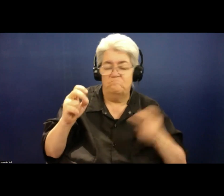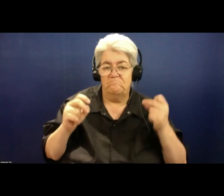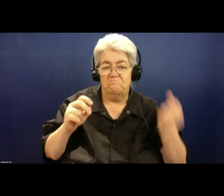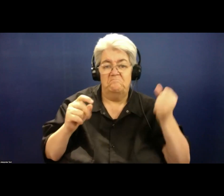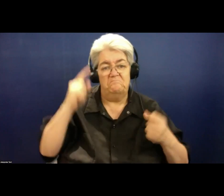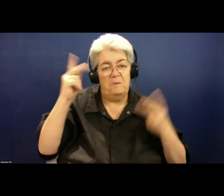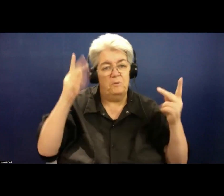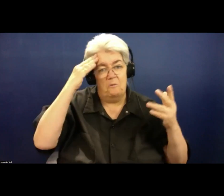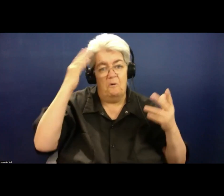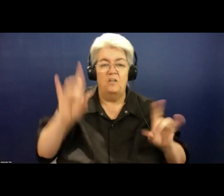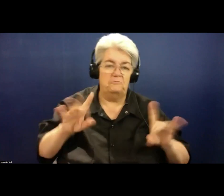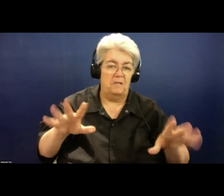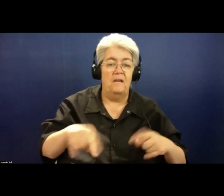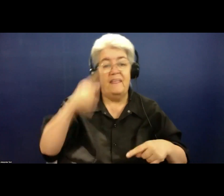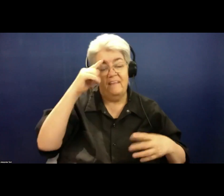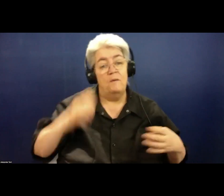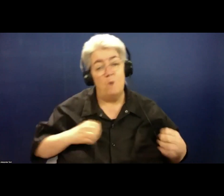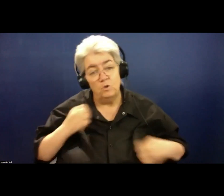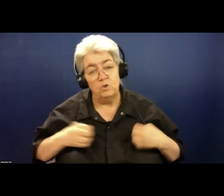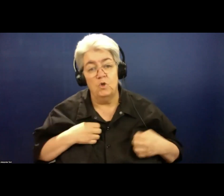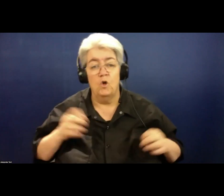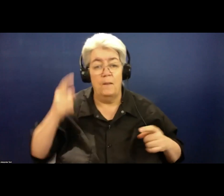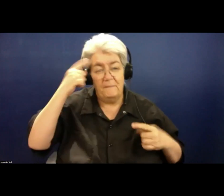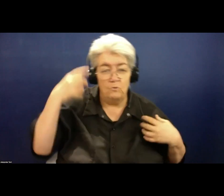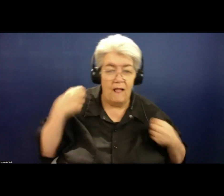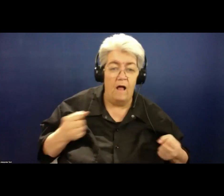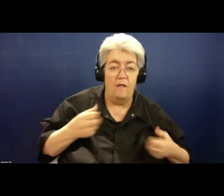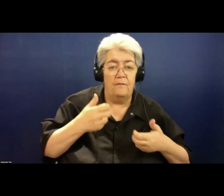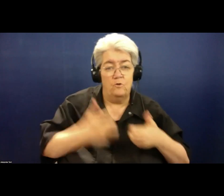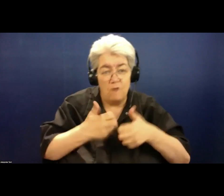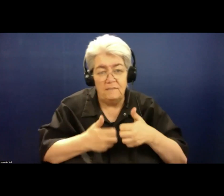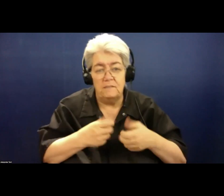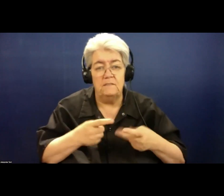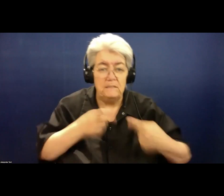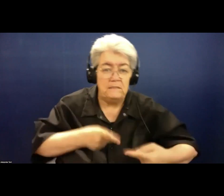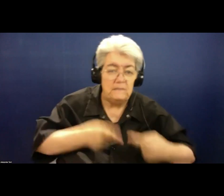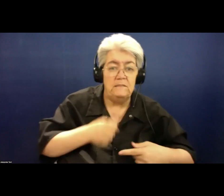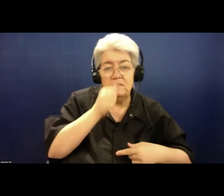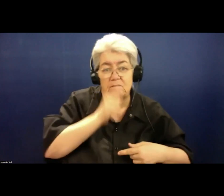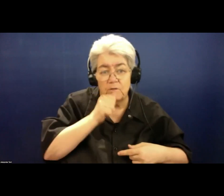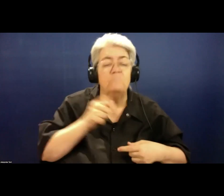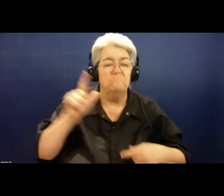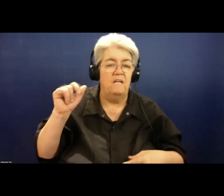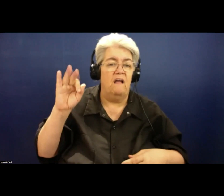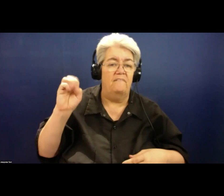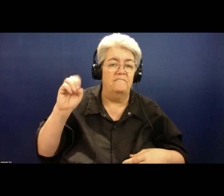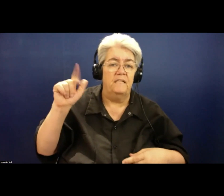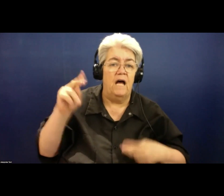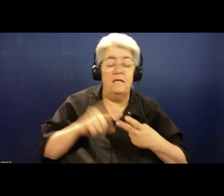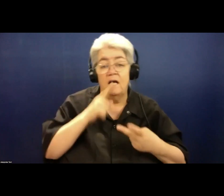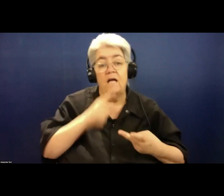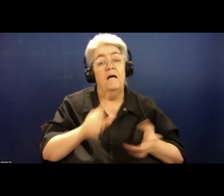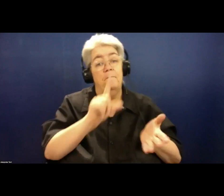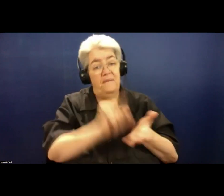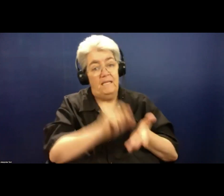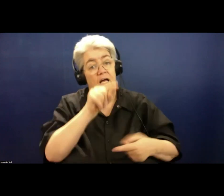when they think of emotional mental health crisis, they think of lifeline. If there's ever a story in the media about suicide,